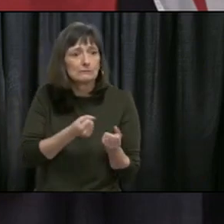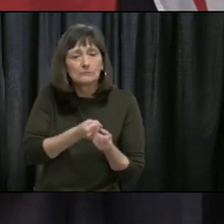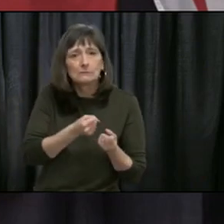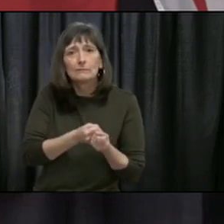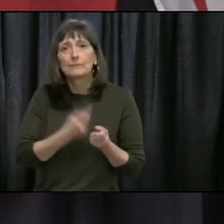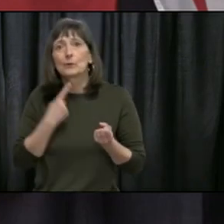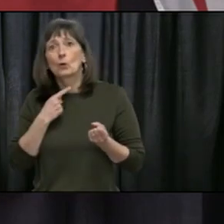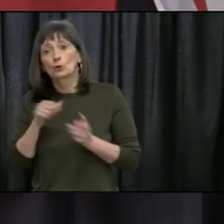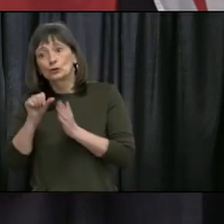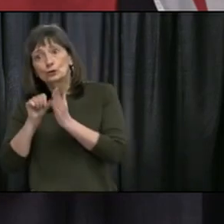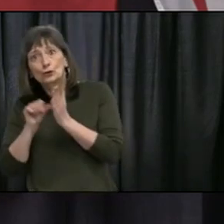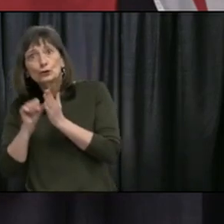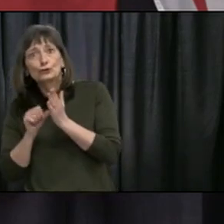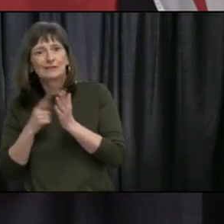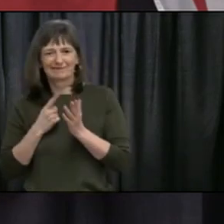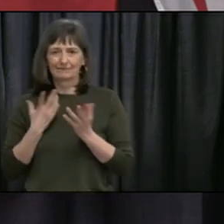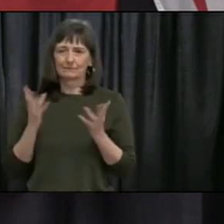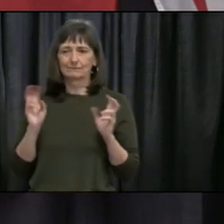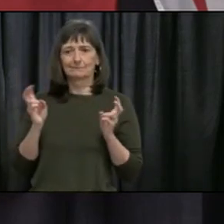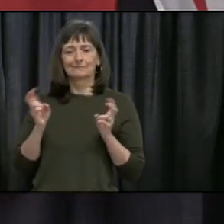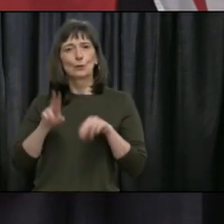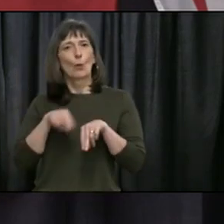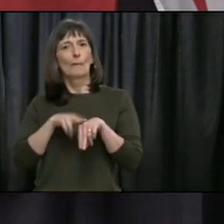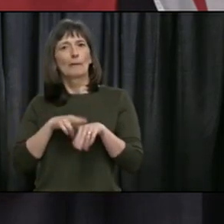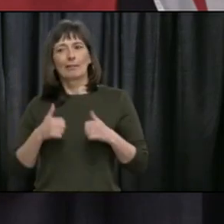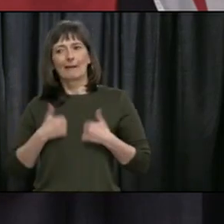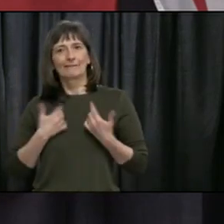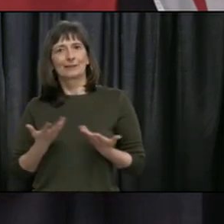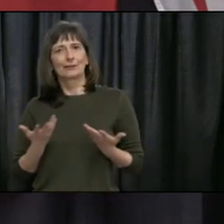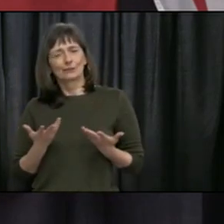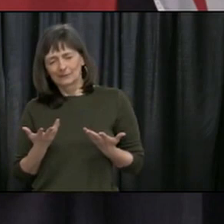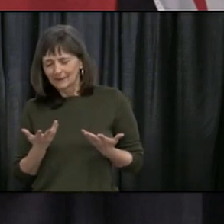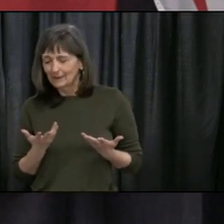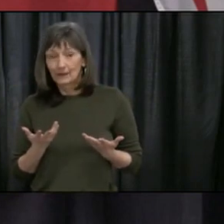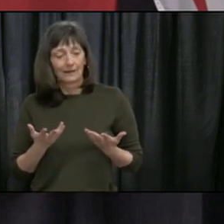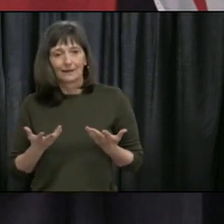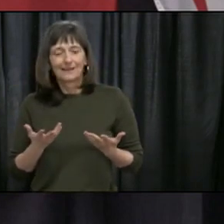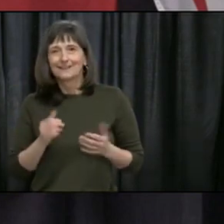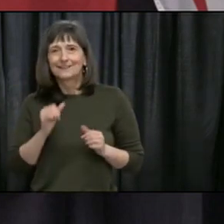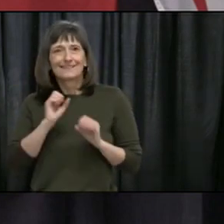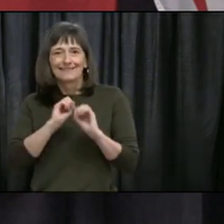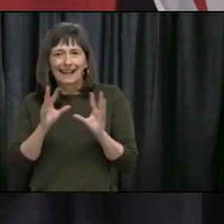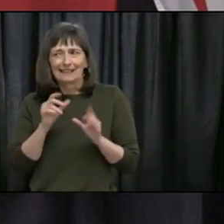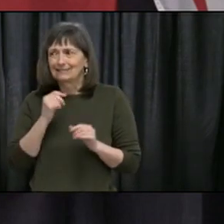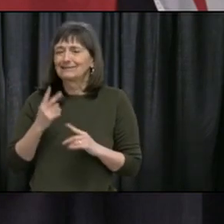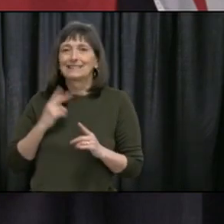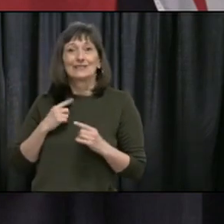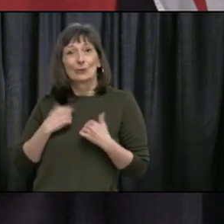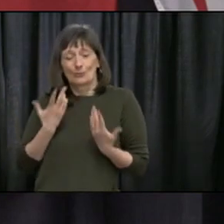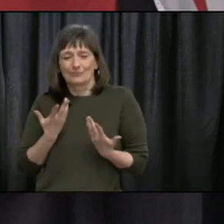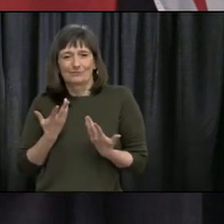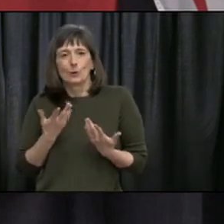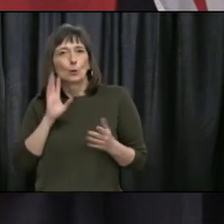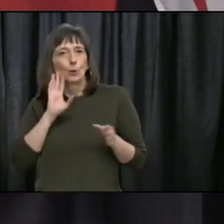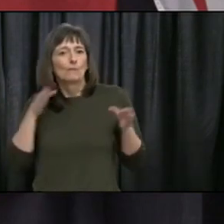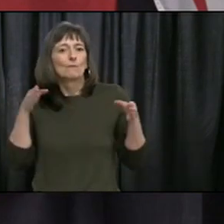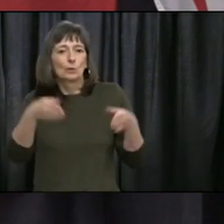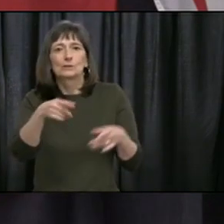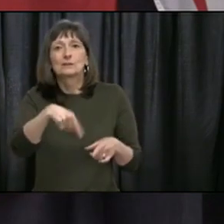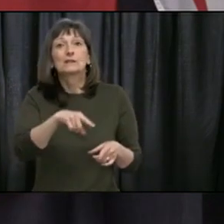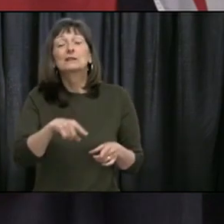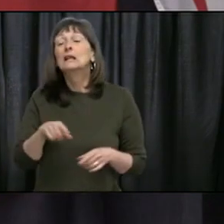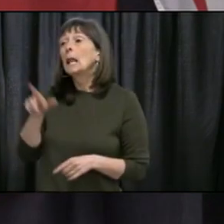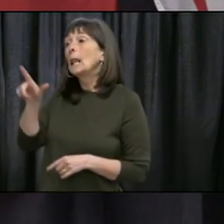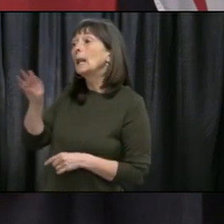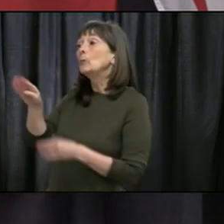in our province. That's my focus right now. It's on the well-being of Newfoundlanders and Labradorians, not the future of the Liberal Party. Someone else will